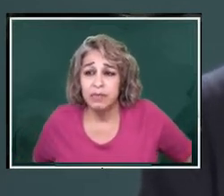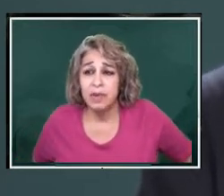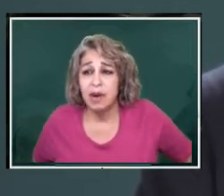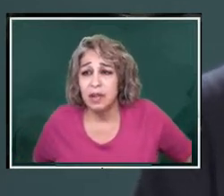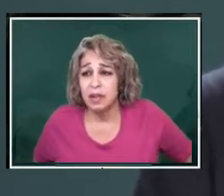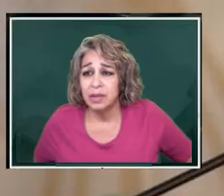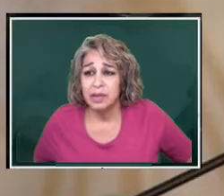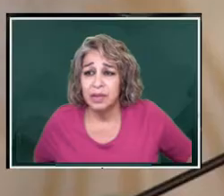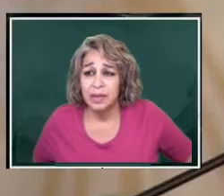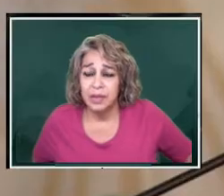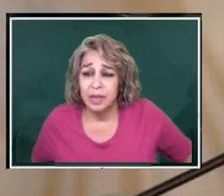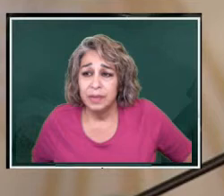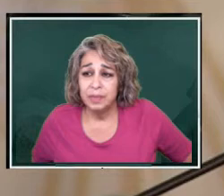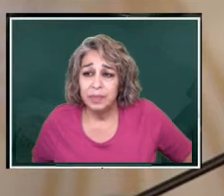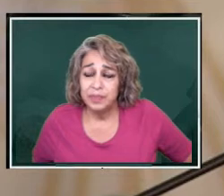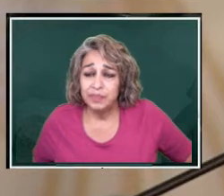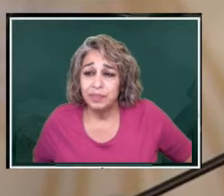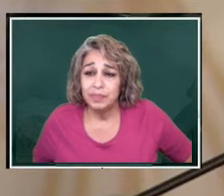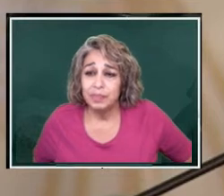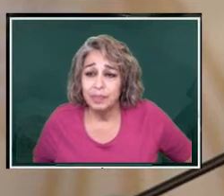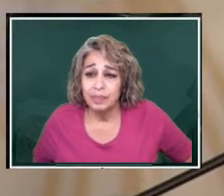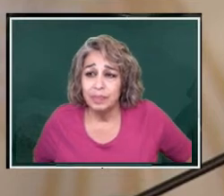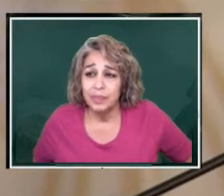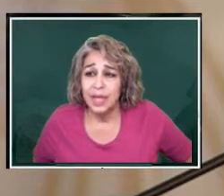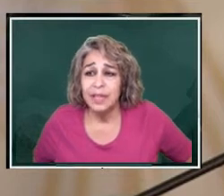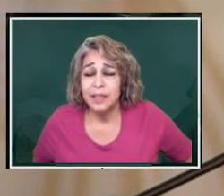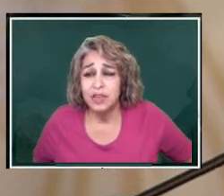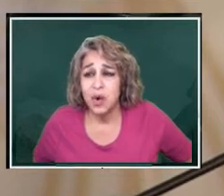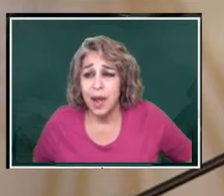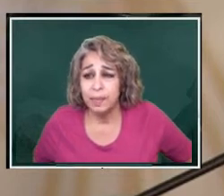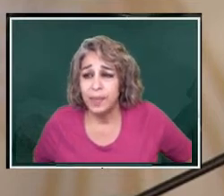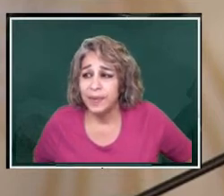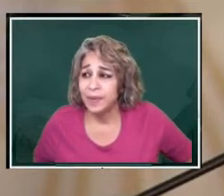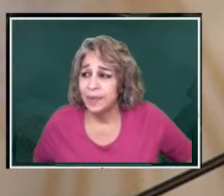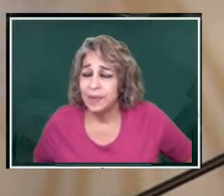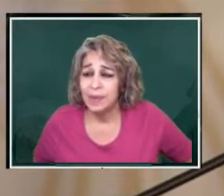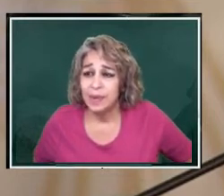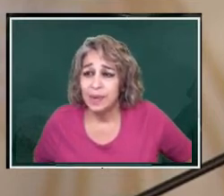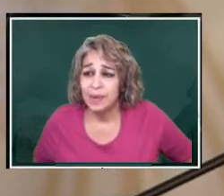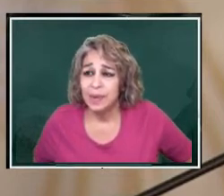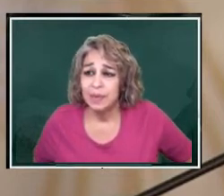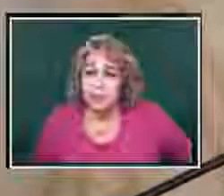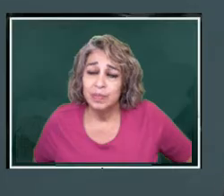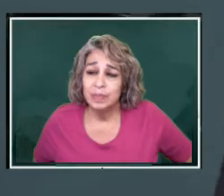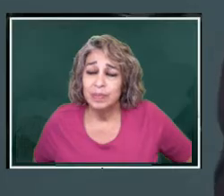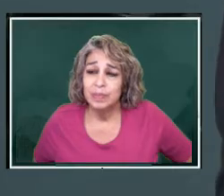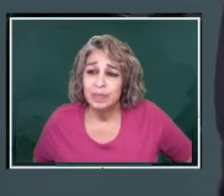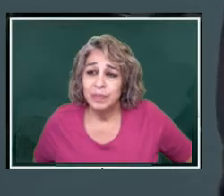to fall in the trap to